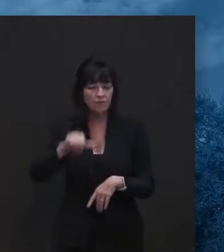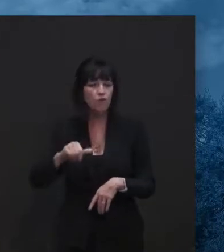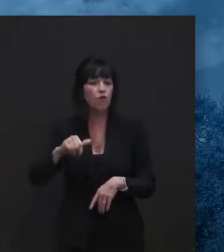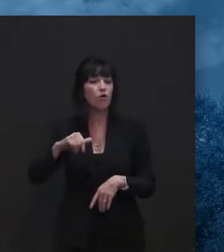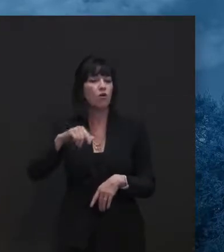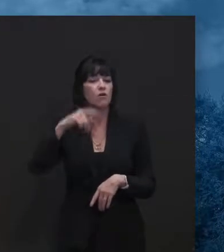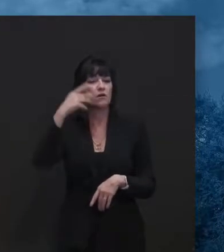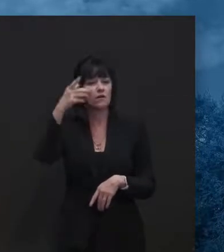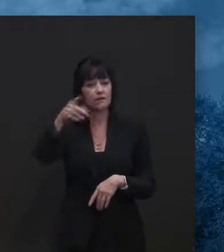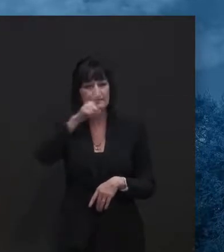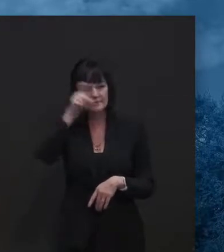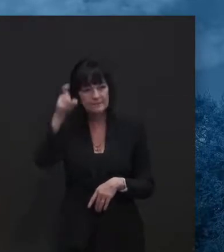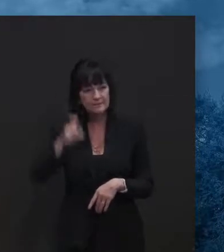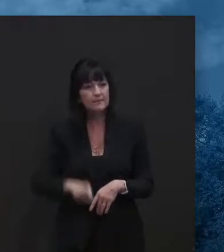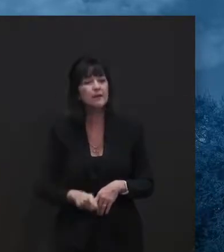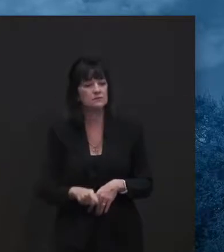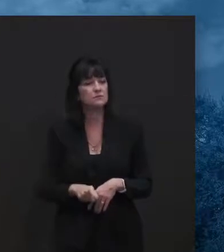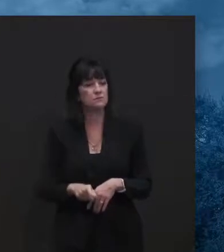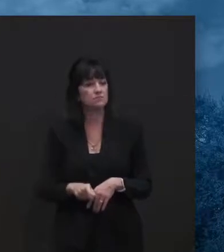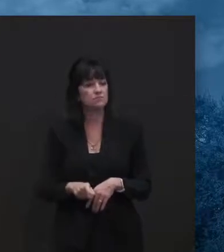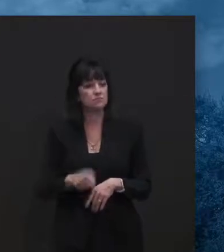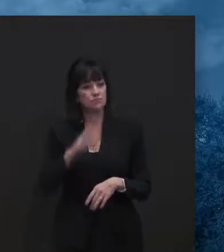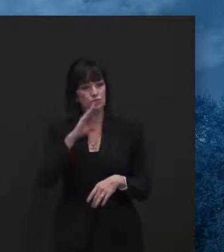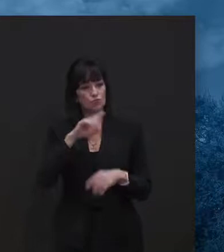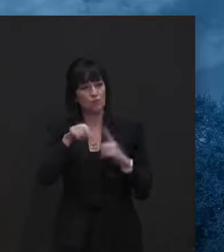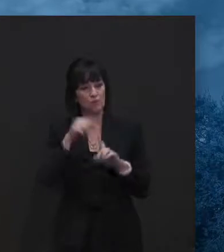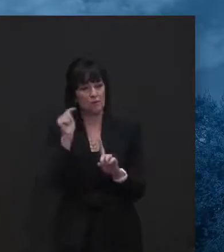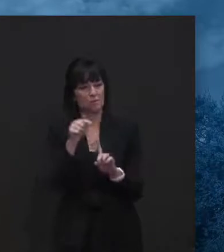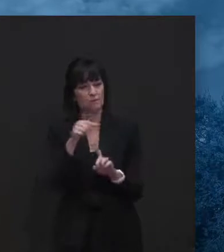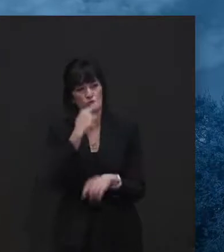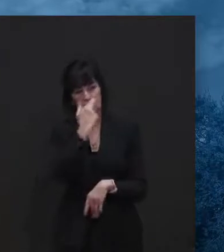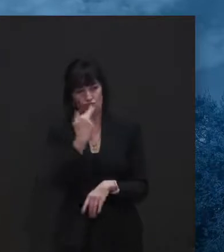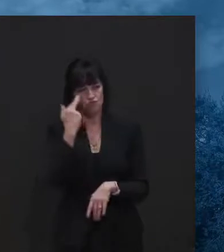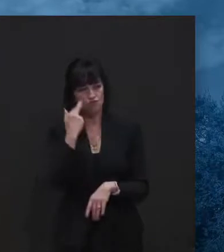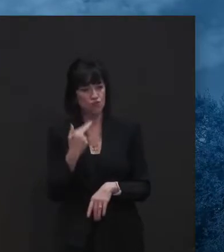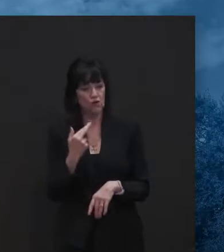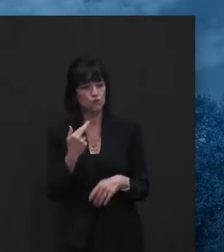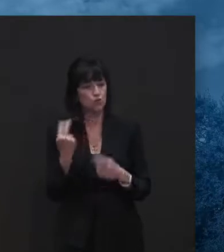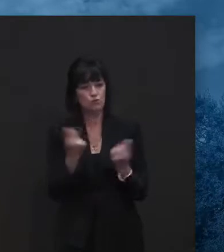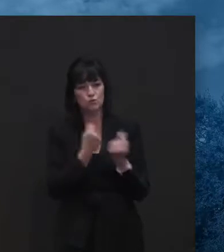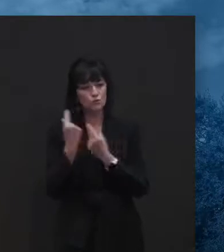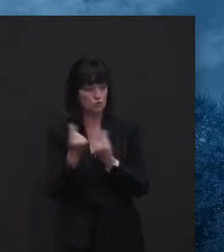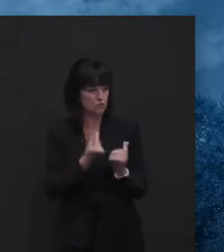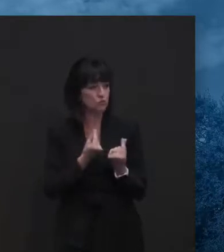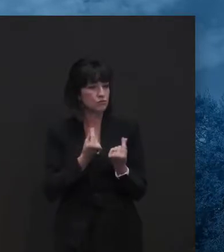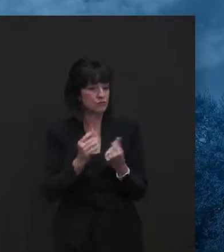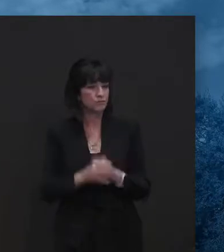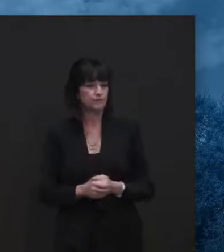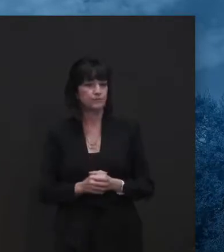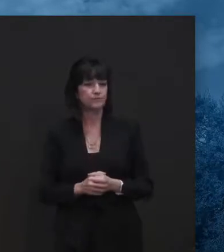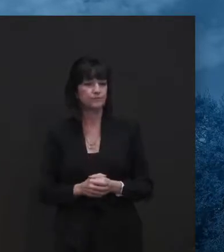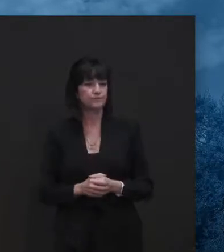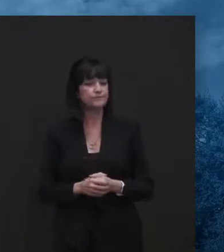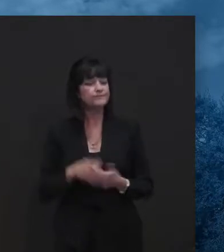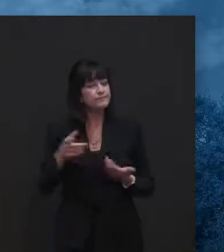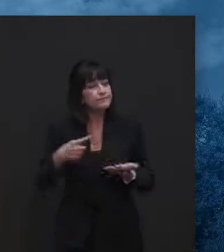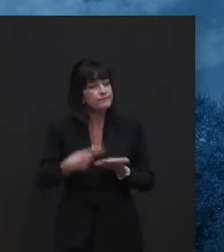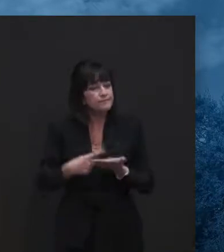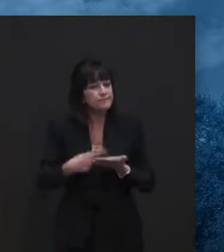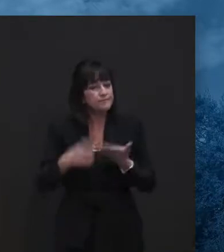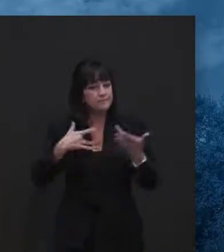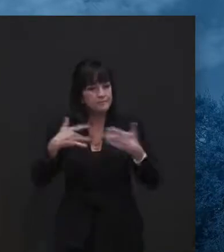restaurants. And, um, obviously, you know, she expressed concerns about spreading restaurants and bars as well.